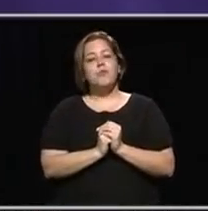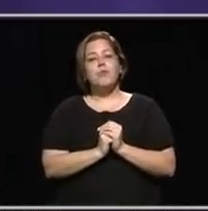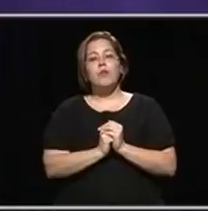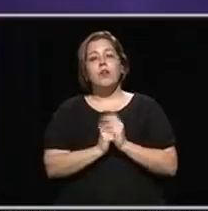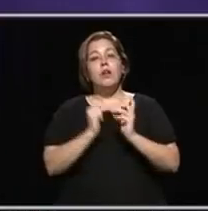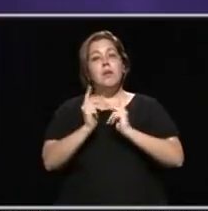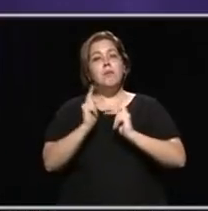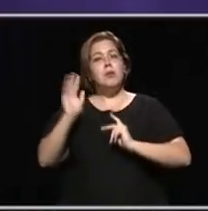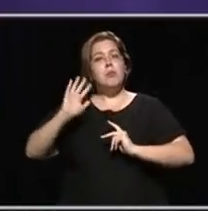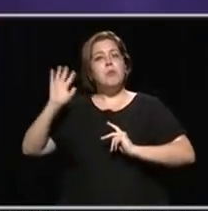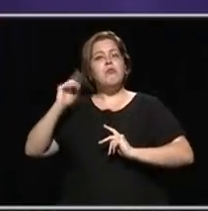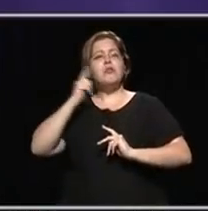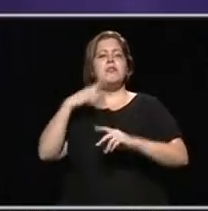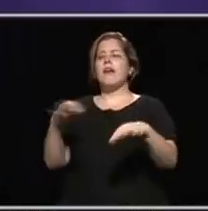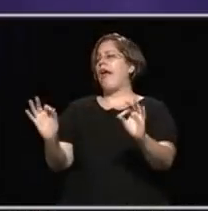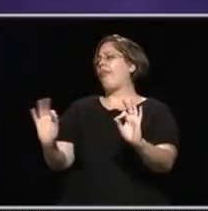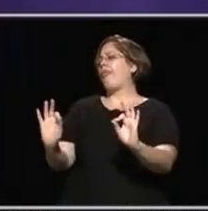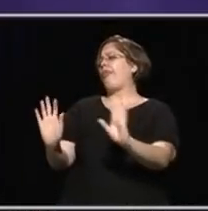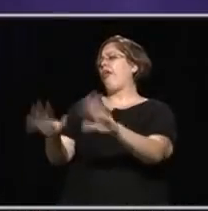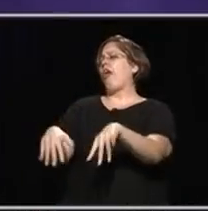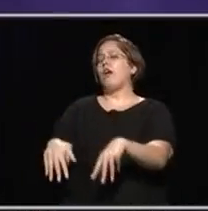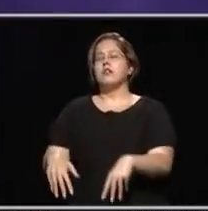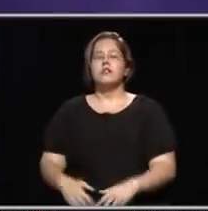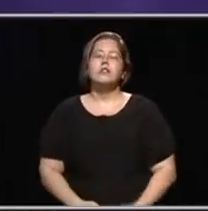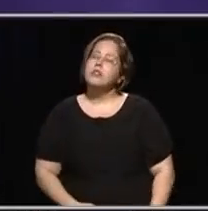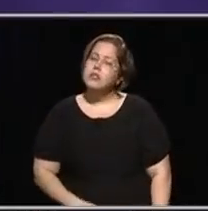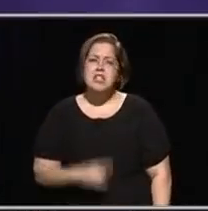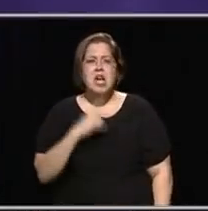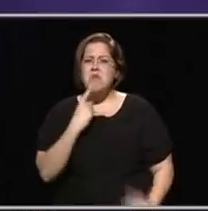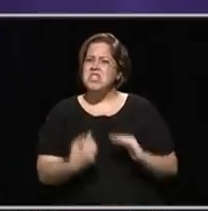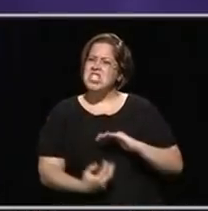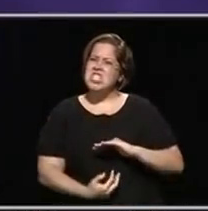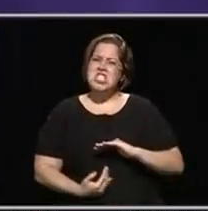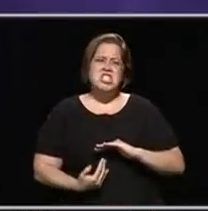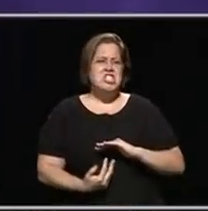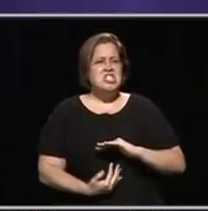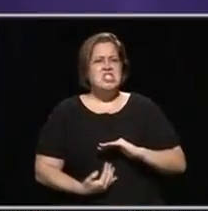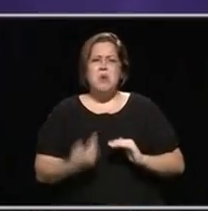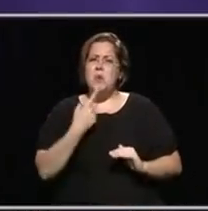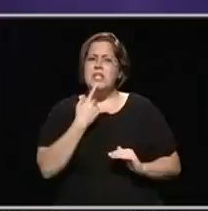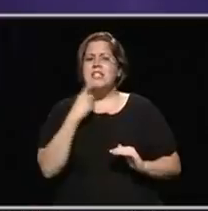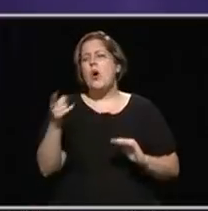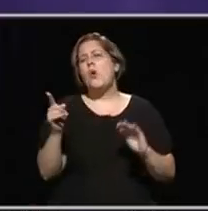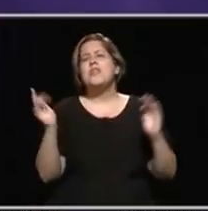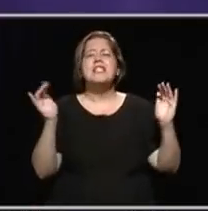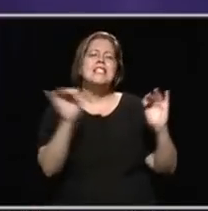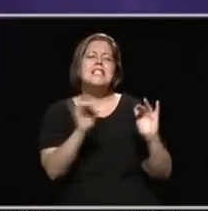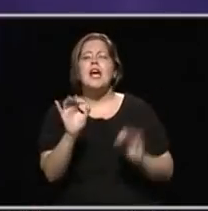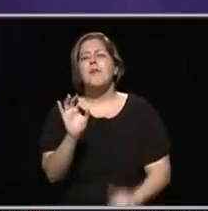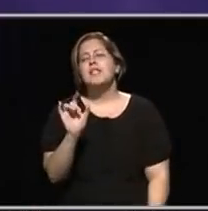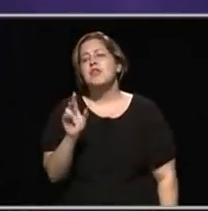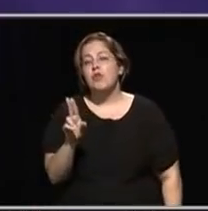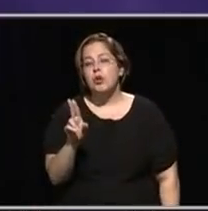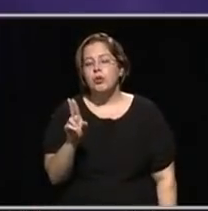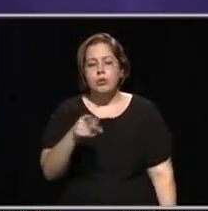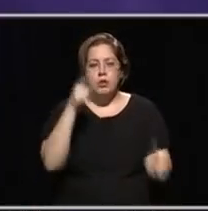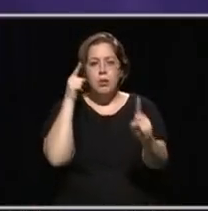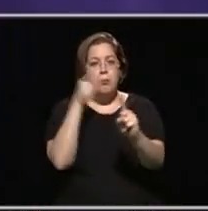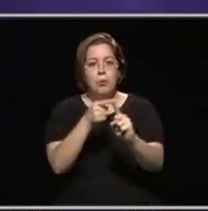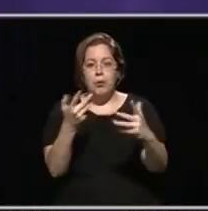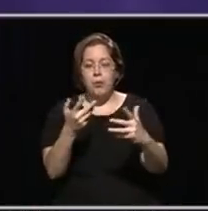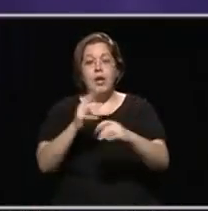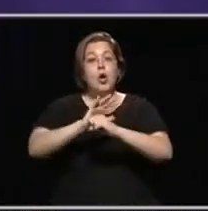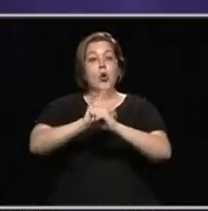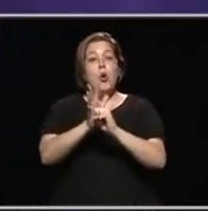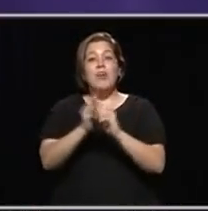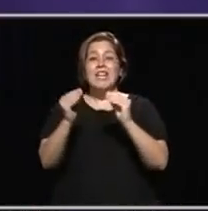People used to make light of this and it used to just really irritate me when they say this is no different than the flu. But the bottom line is COVID